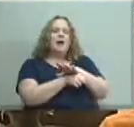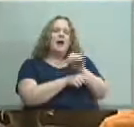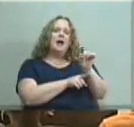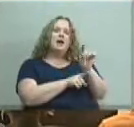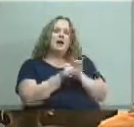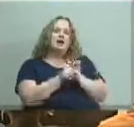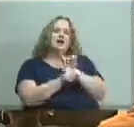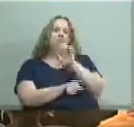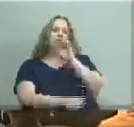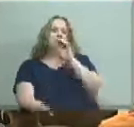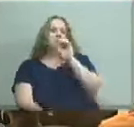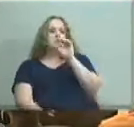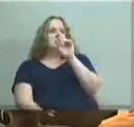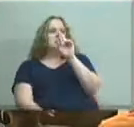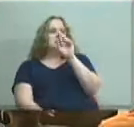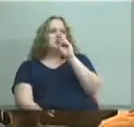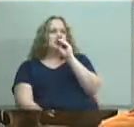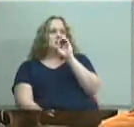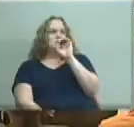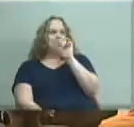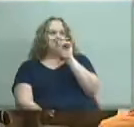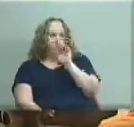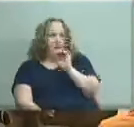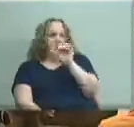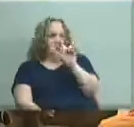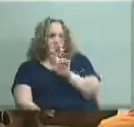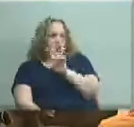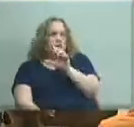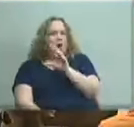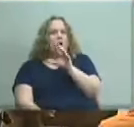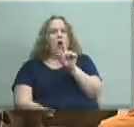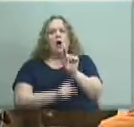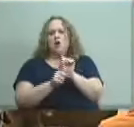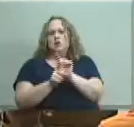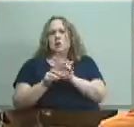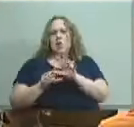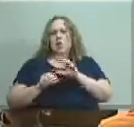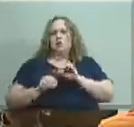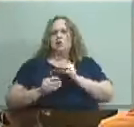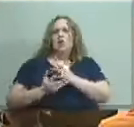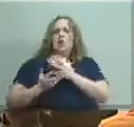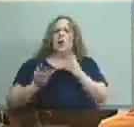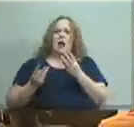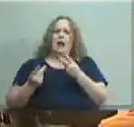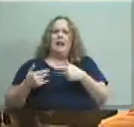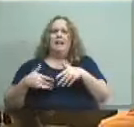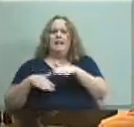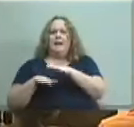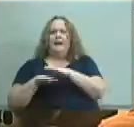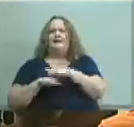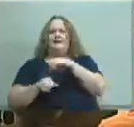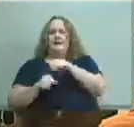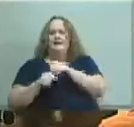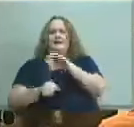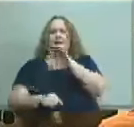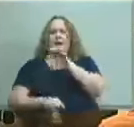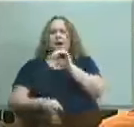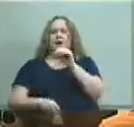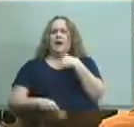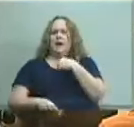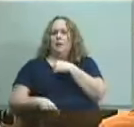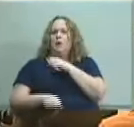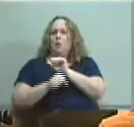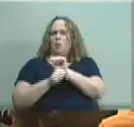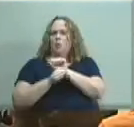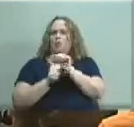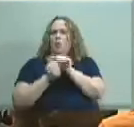metro louisville is also a huge landowner obviously within the uh within the county and we're working with them we